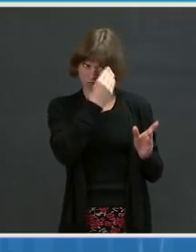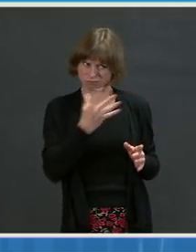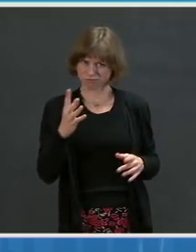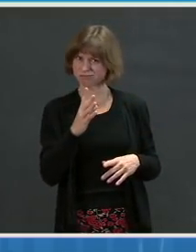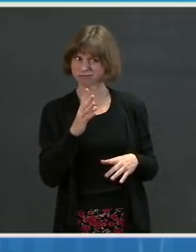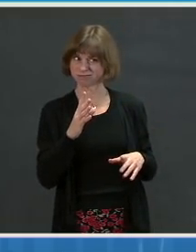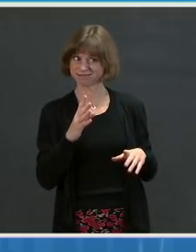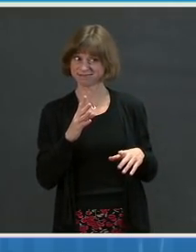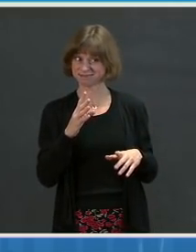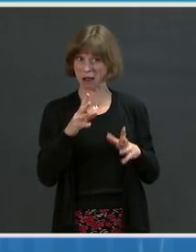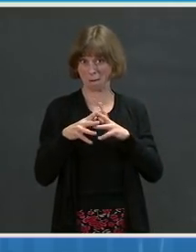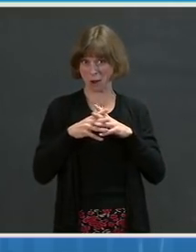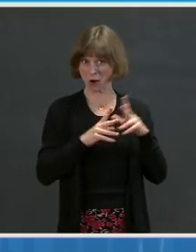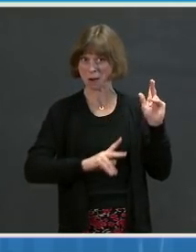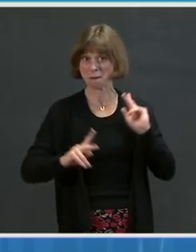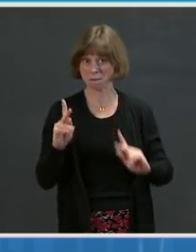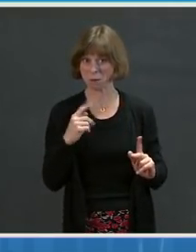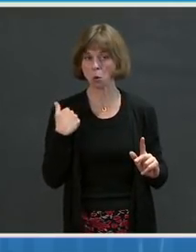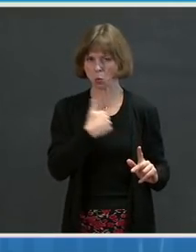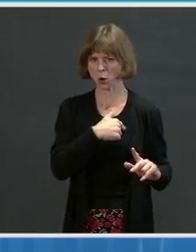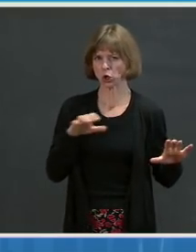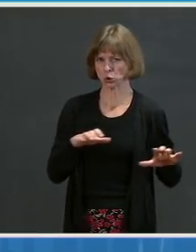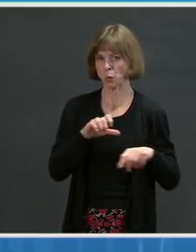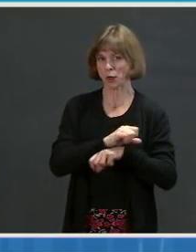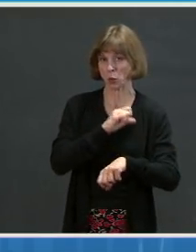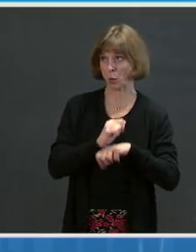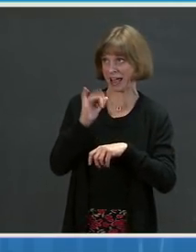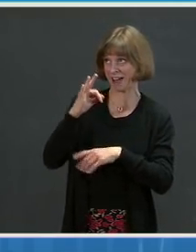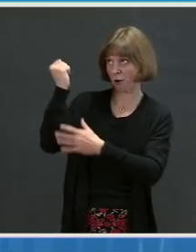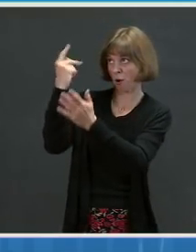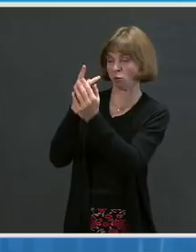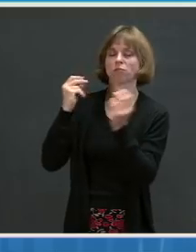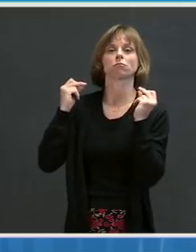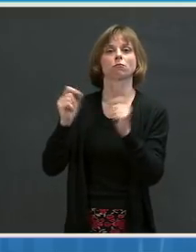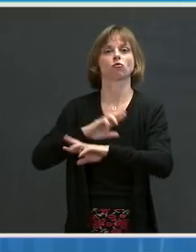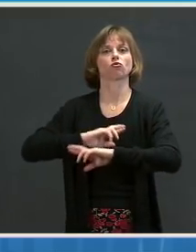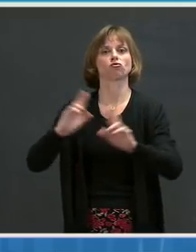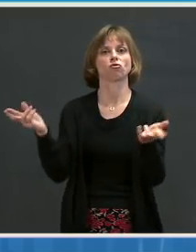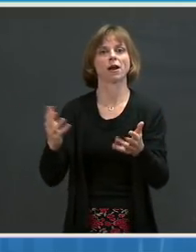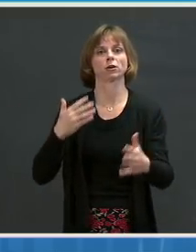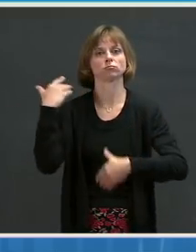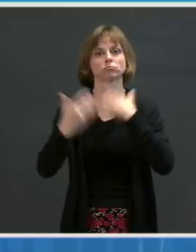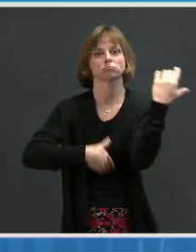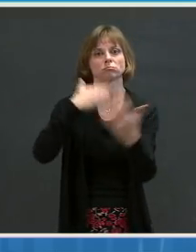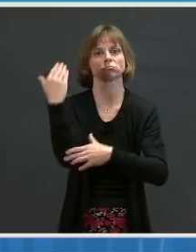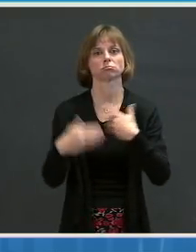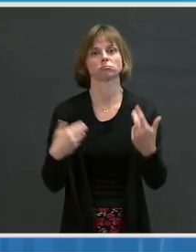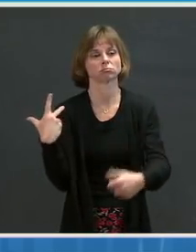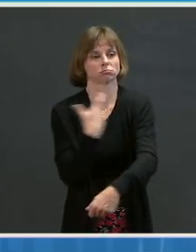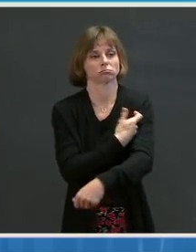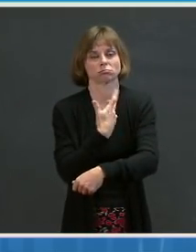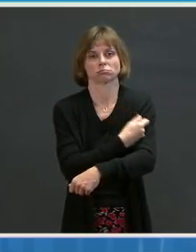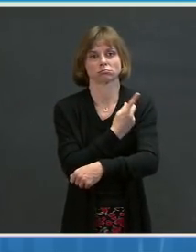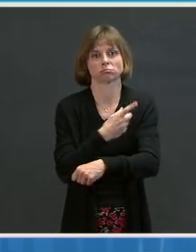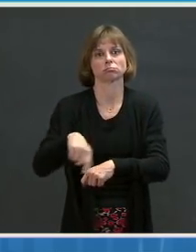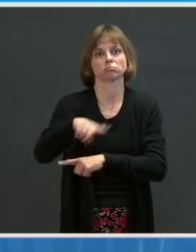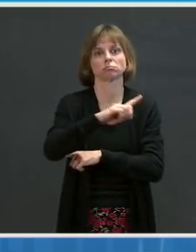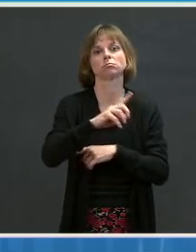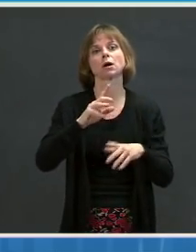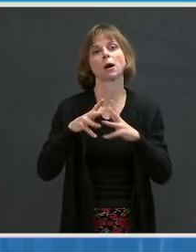if the EUA is granted, we will waste no time getting this lifesaving vaccine into the arms of Americans.